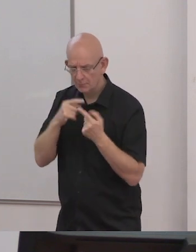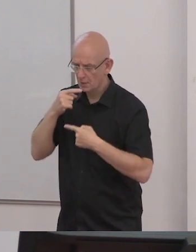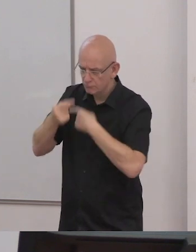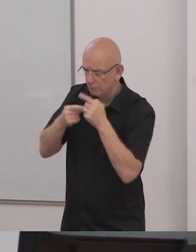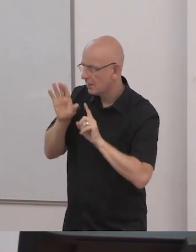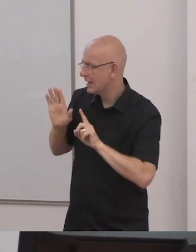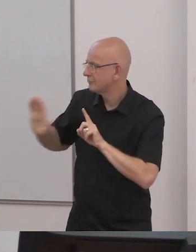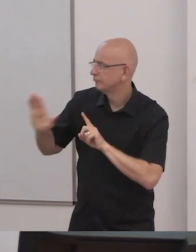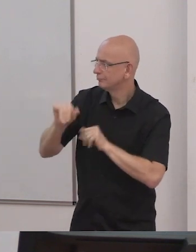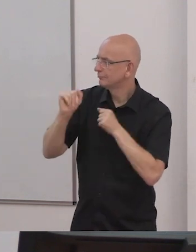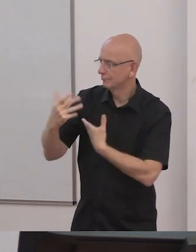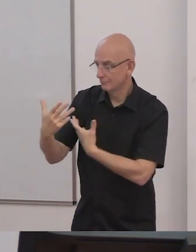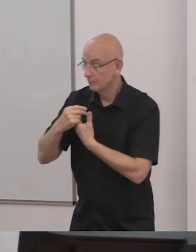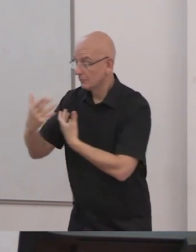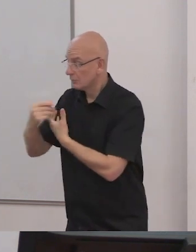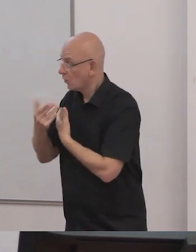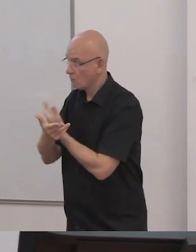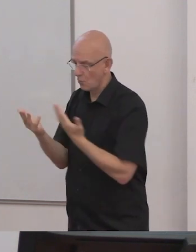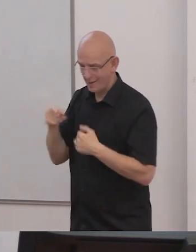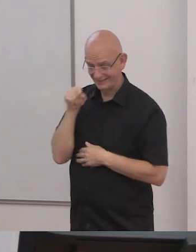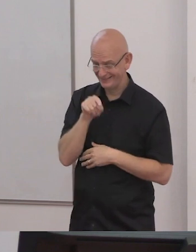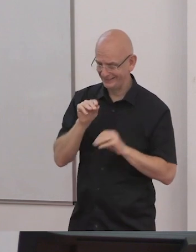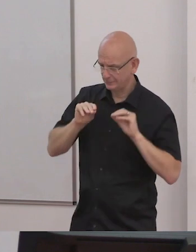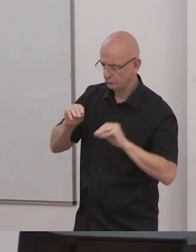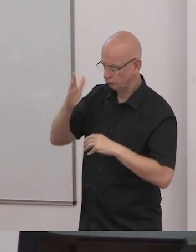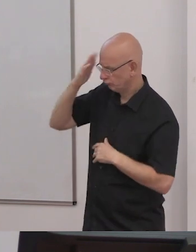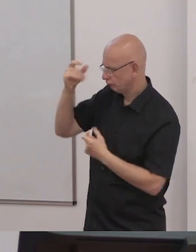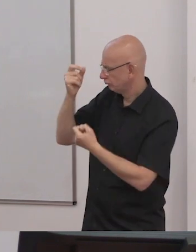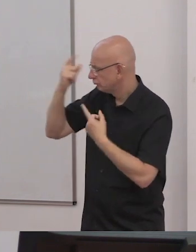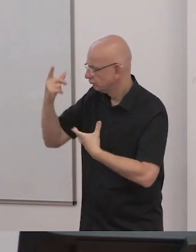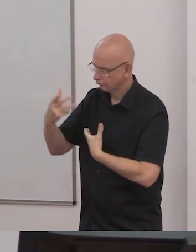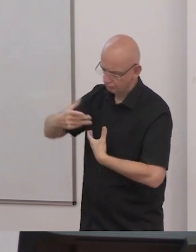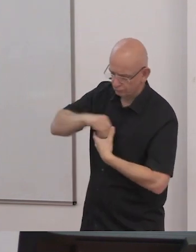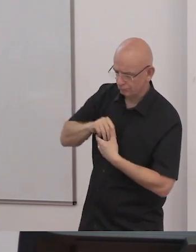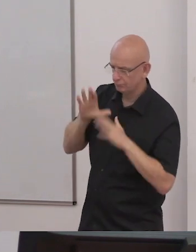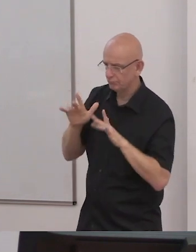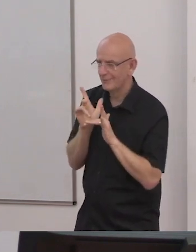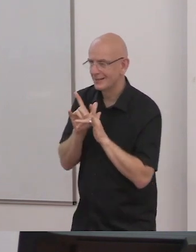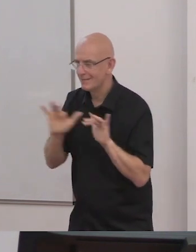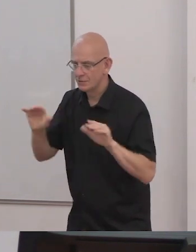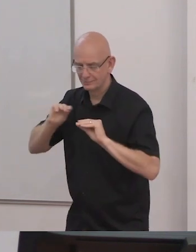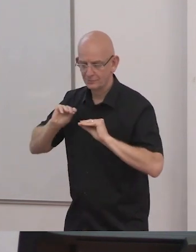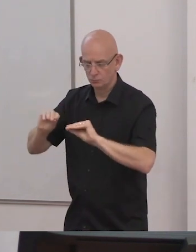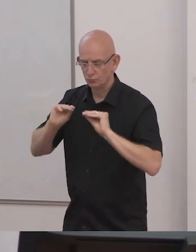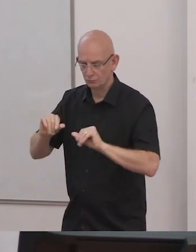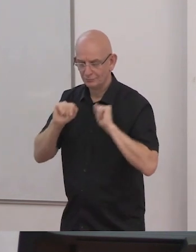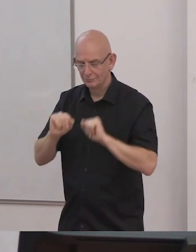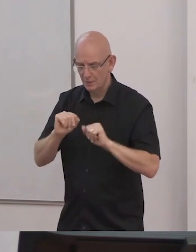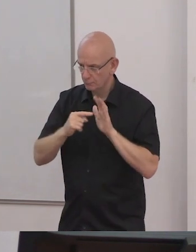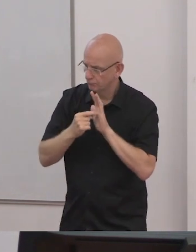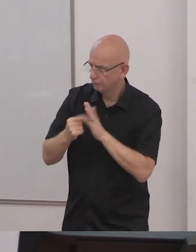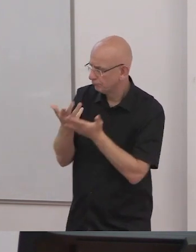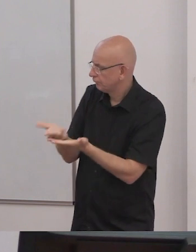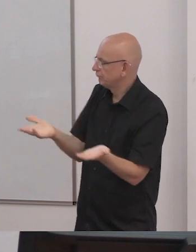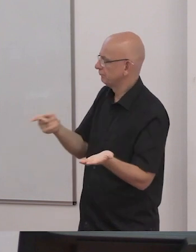present in their classroom and the school their classroom layout will be interactive and interesting